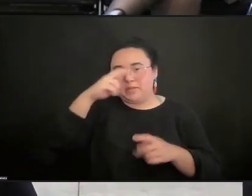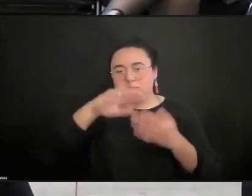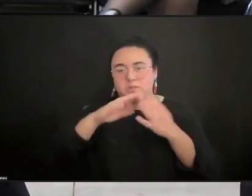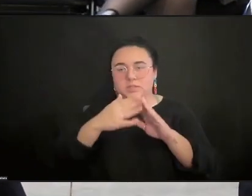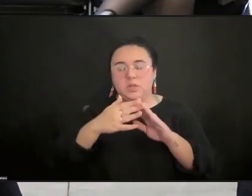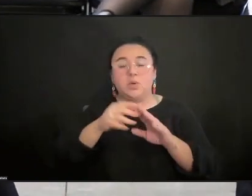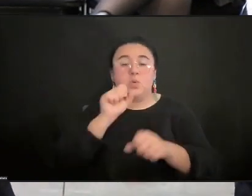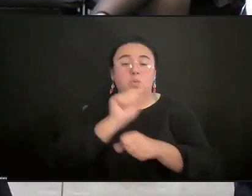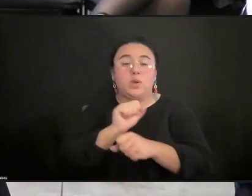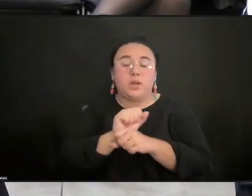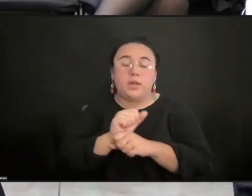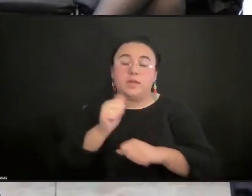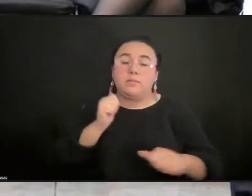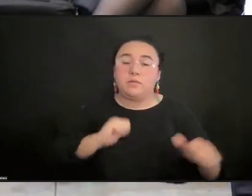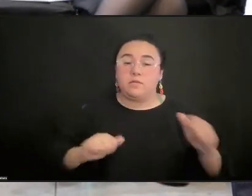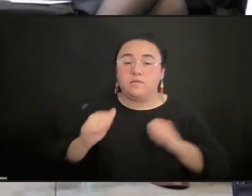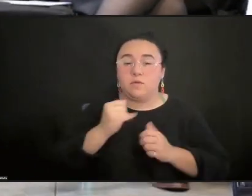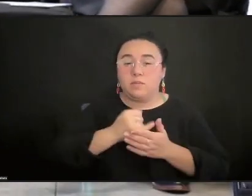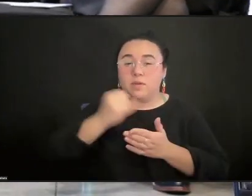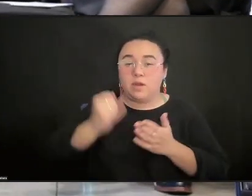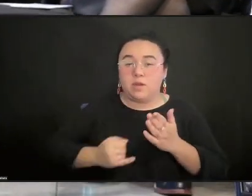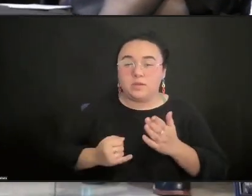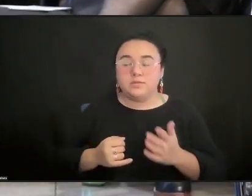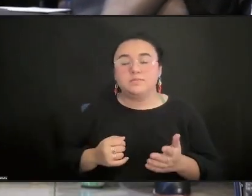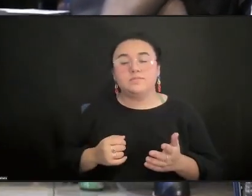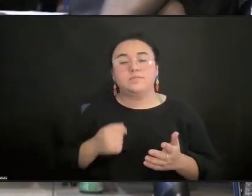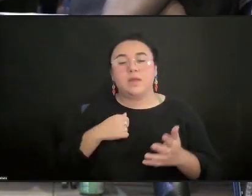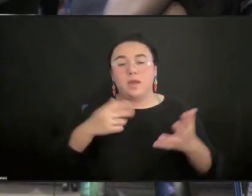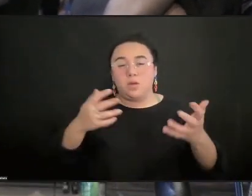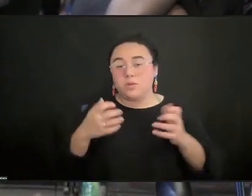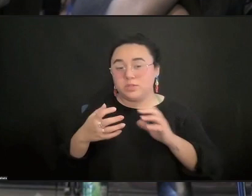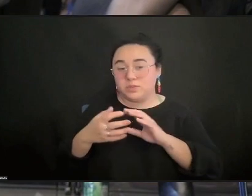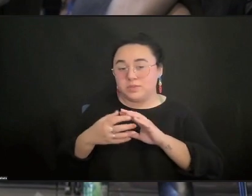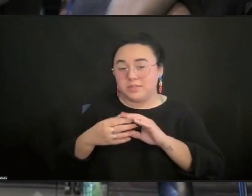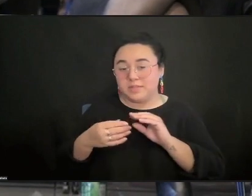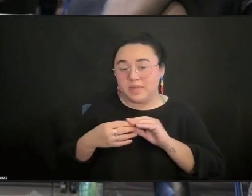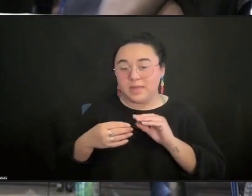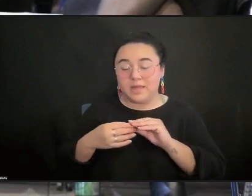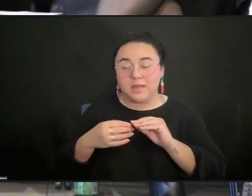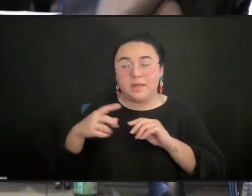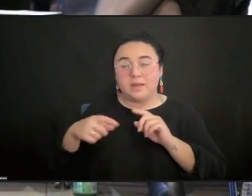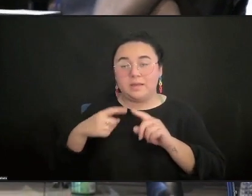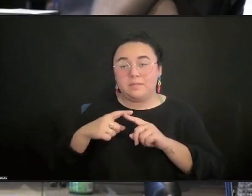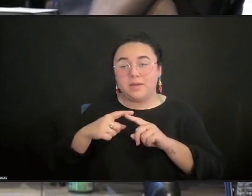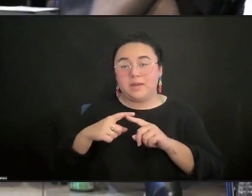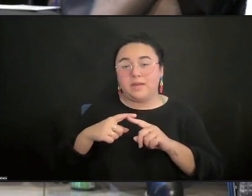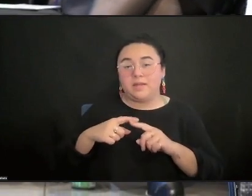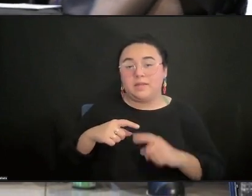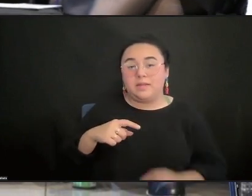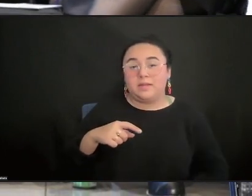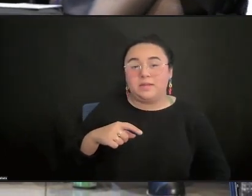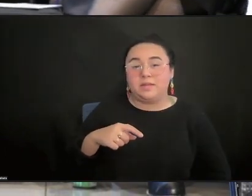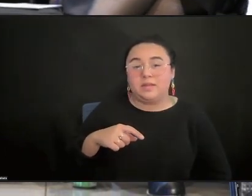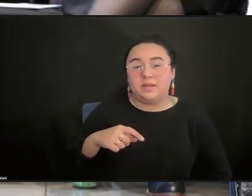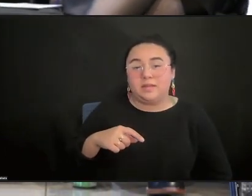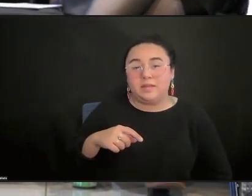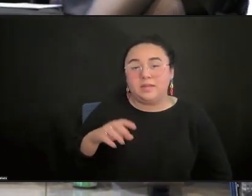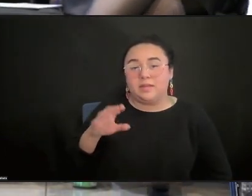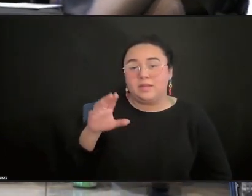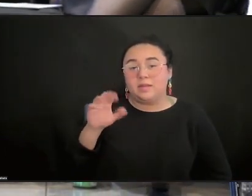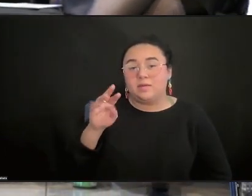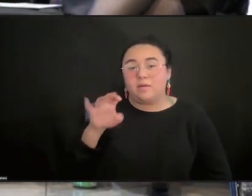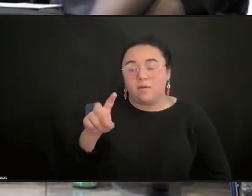arts. And I just want to say that about the learnings about COVID on the international